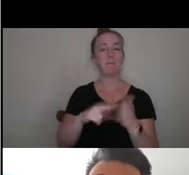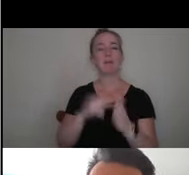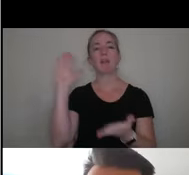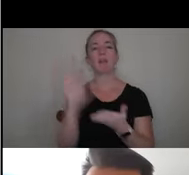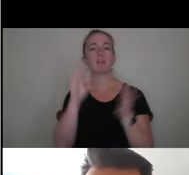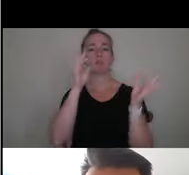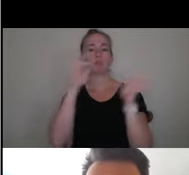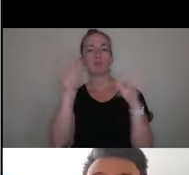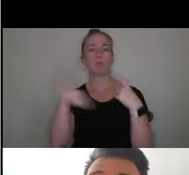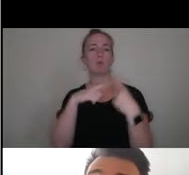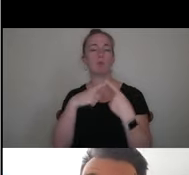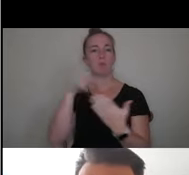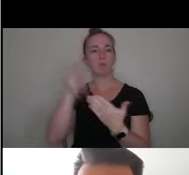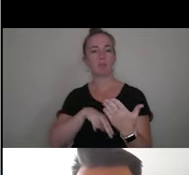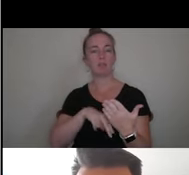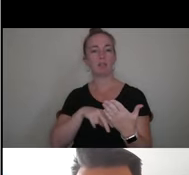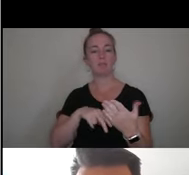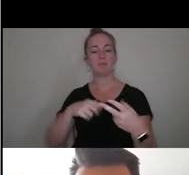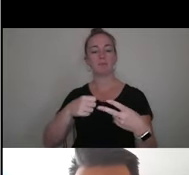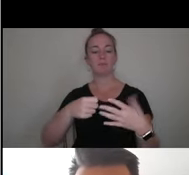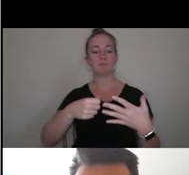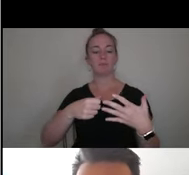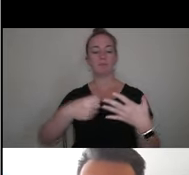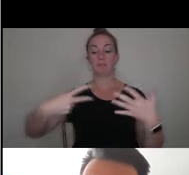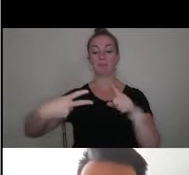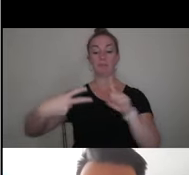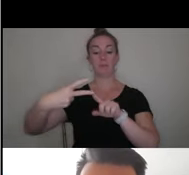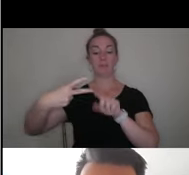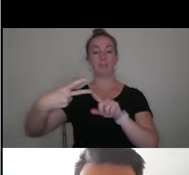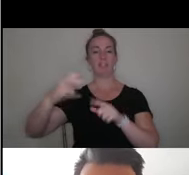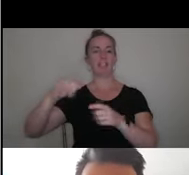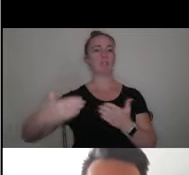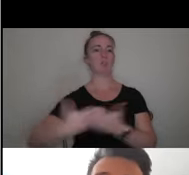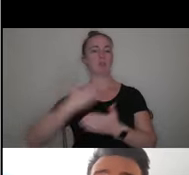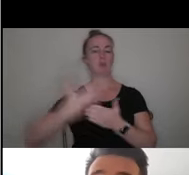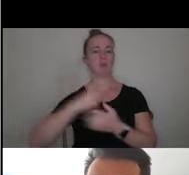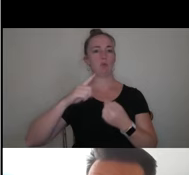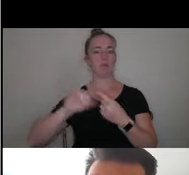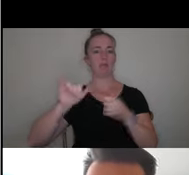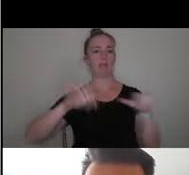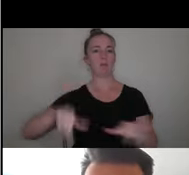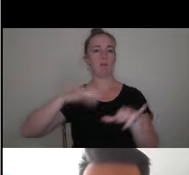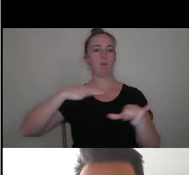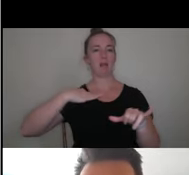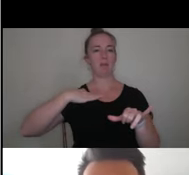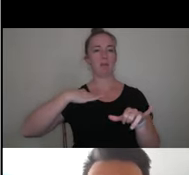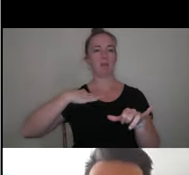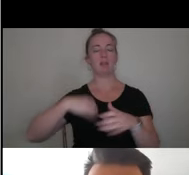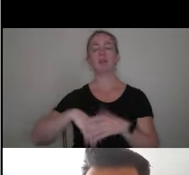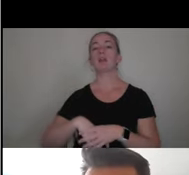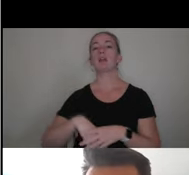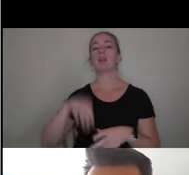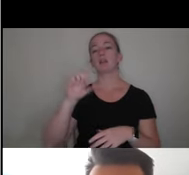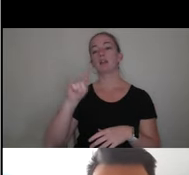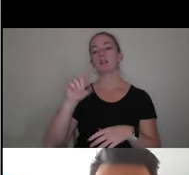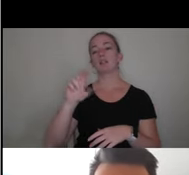The other part, and this is new to the Common Application in the Personal Statements area, are external impacts. So, you are